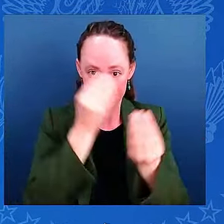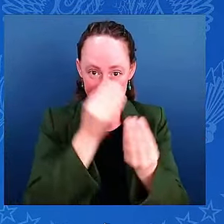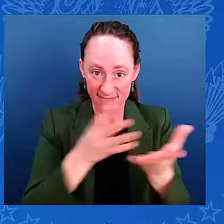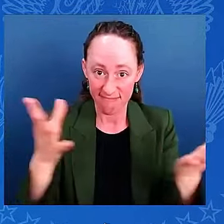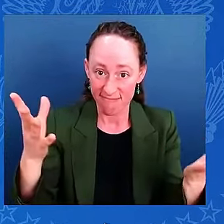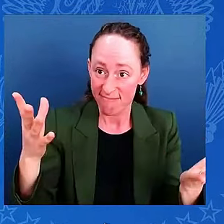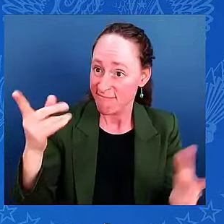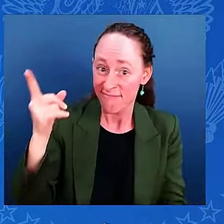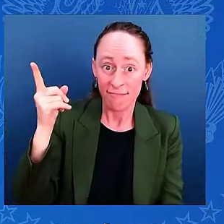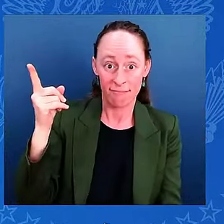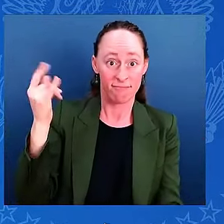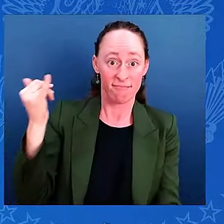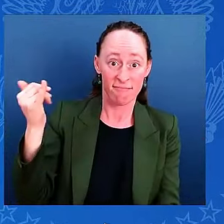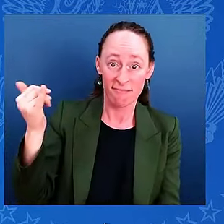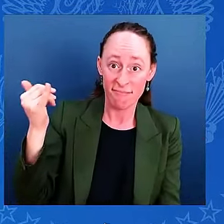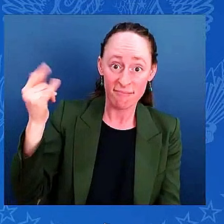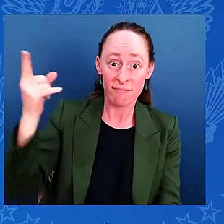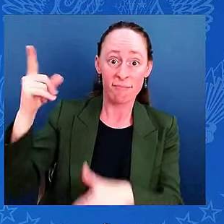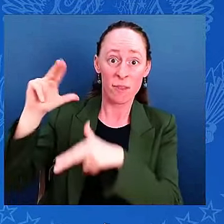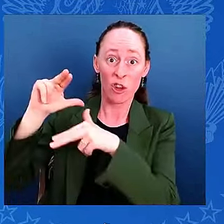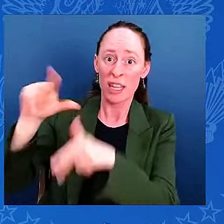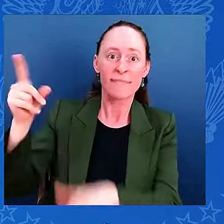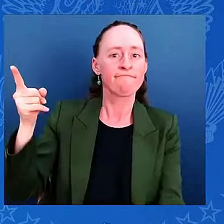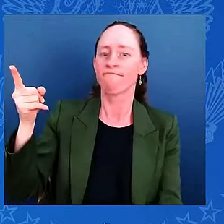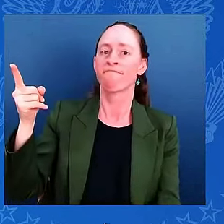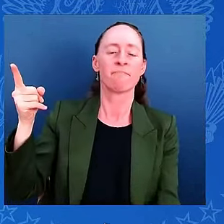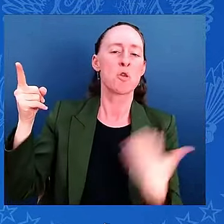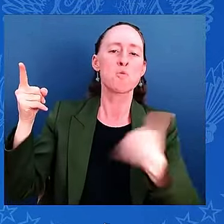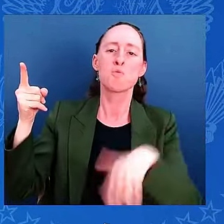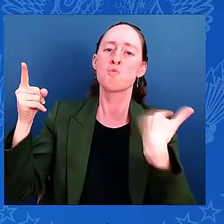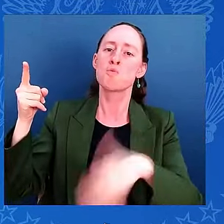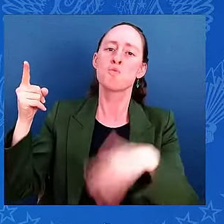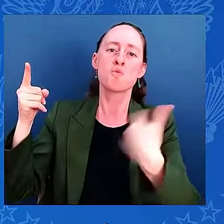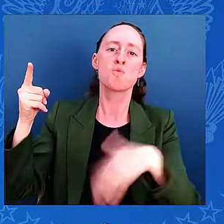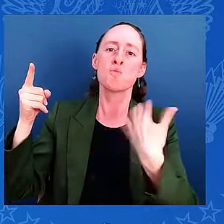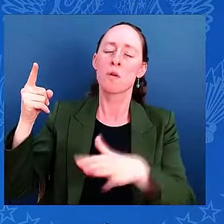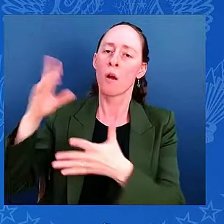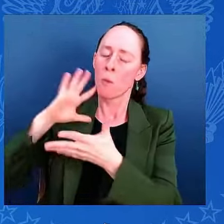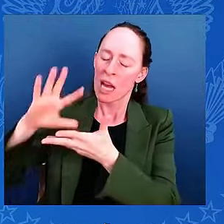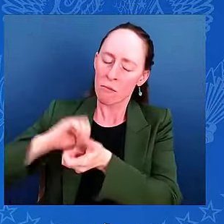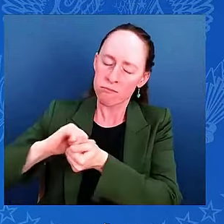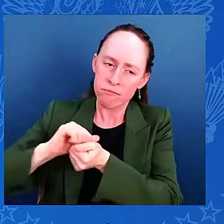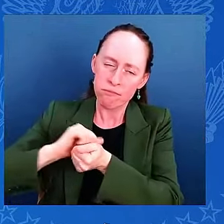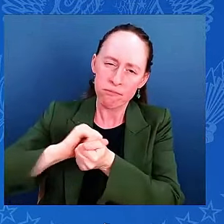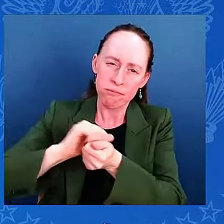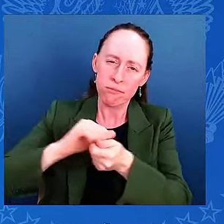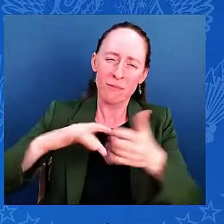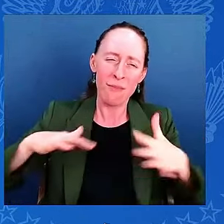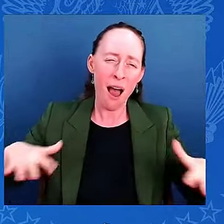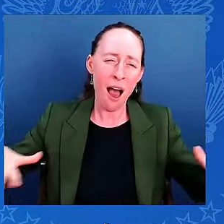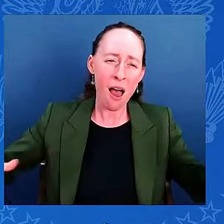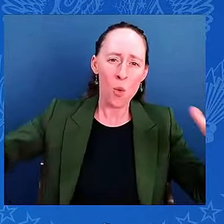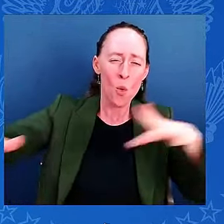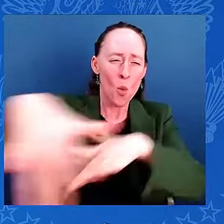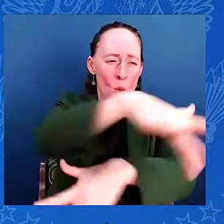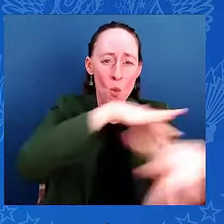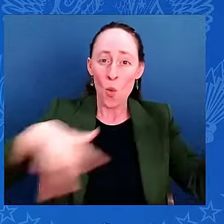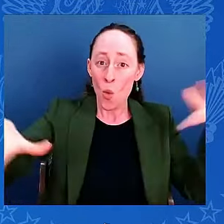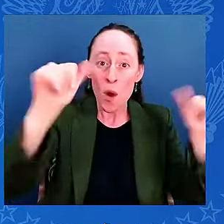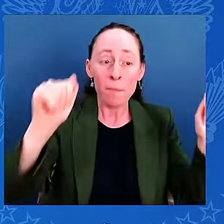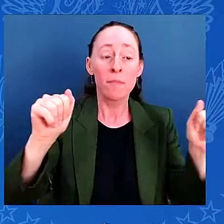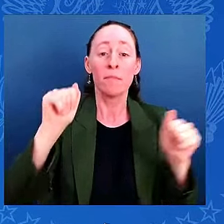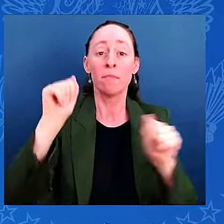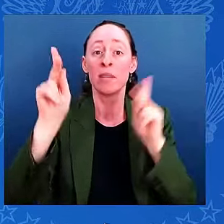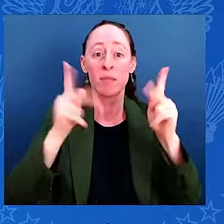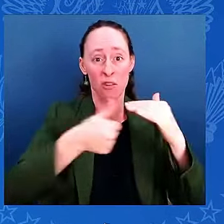destructiveness, can wipe out communities, can cause loss of life. Storm surge is still expected to be up